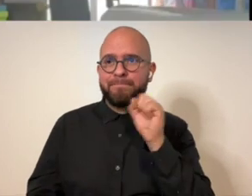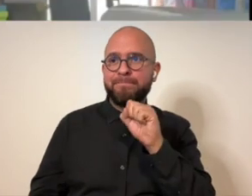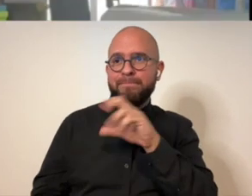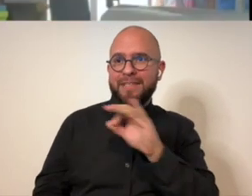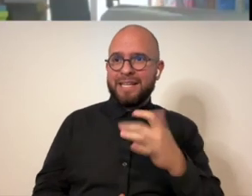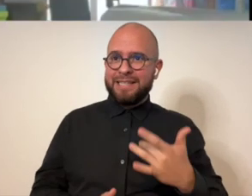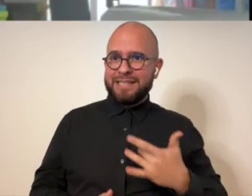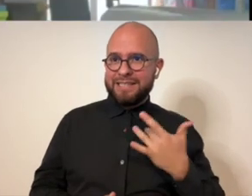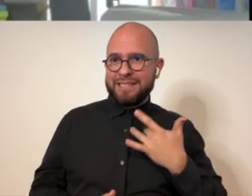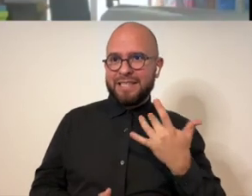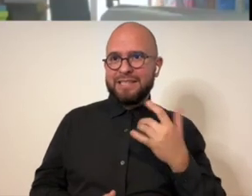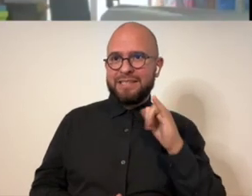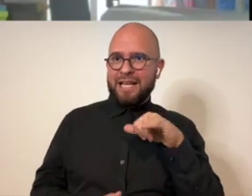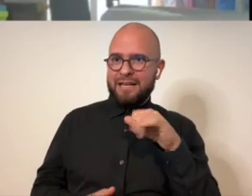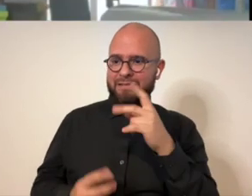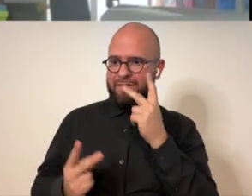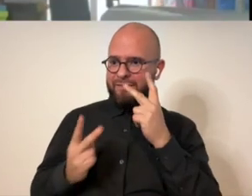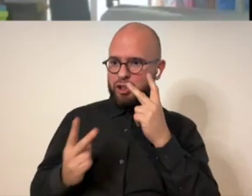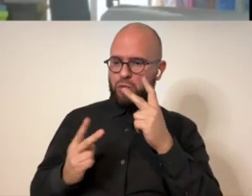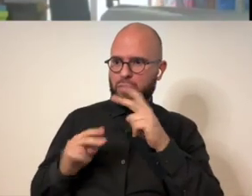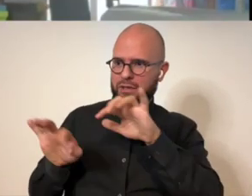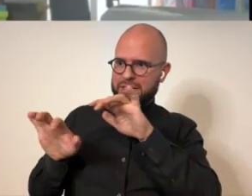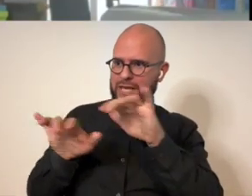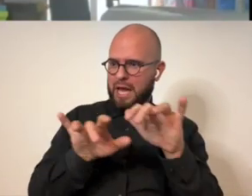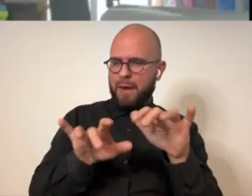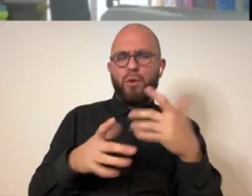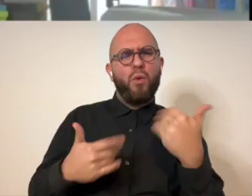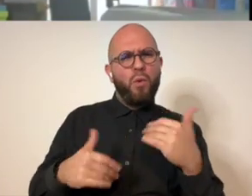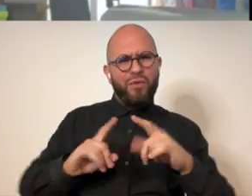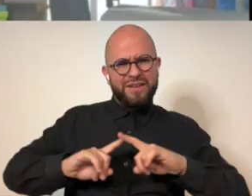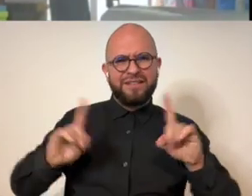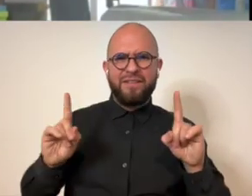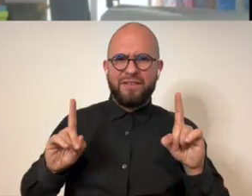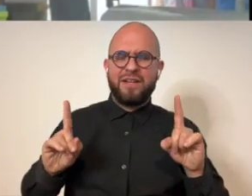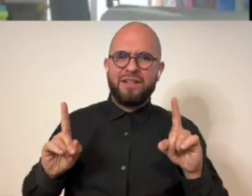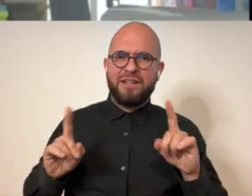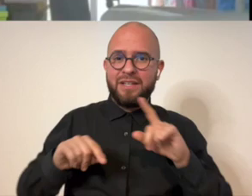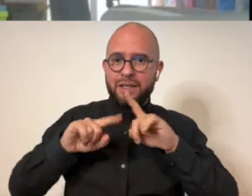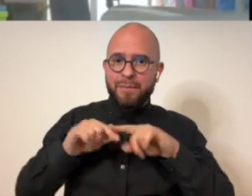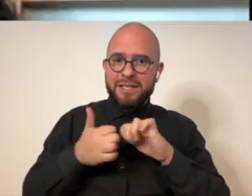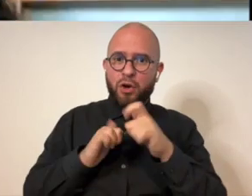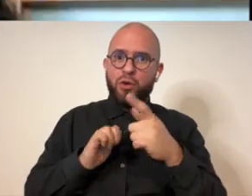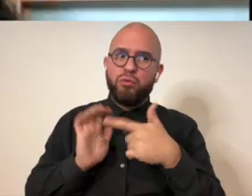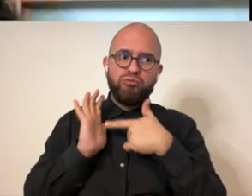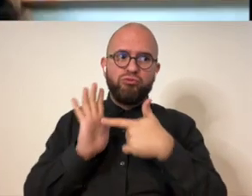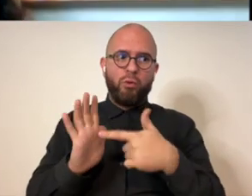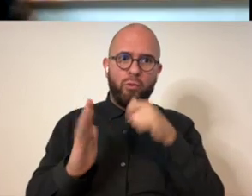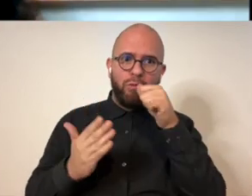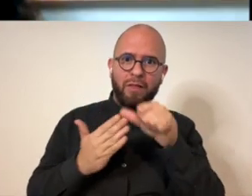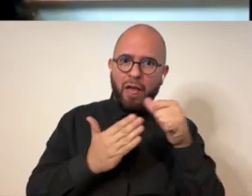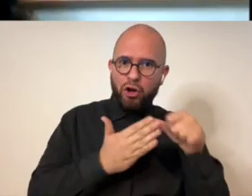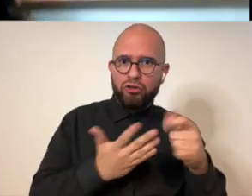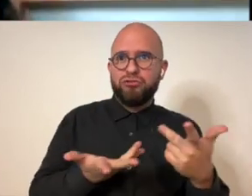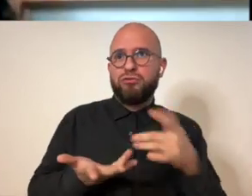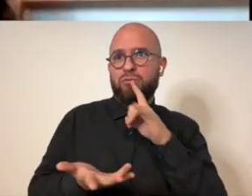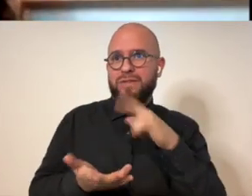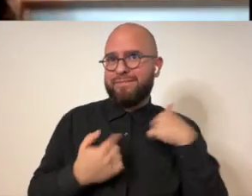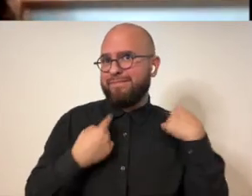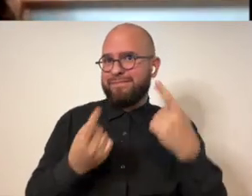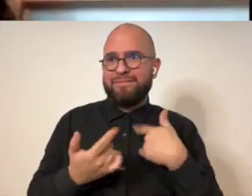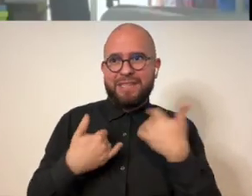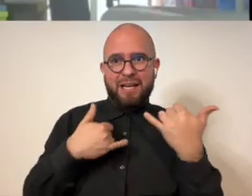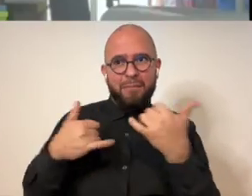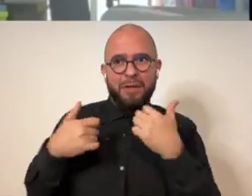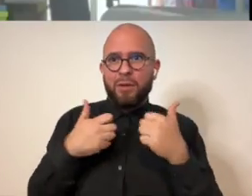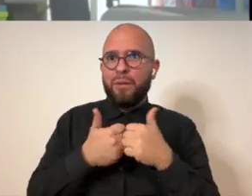and the kind of sense that the visual typeface gives you is really different based on how you present the